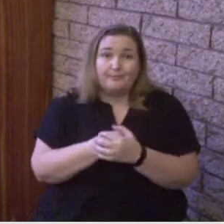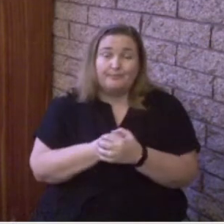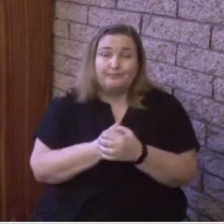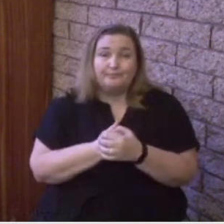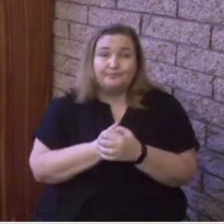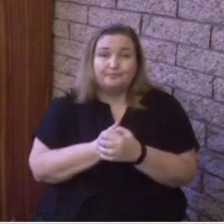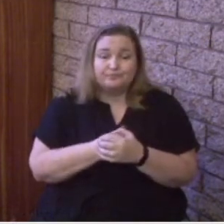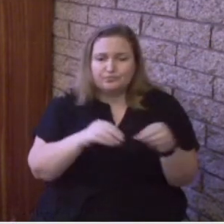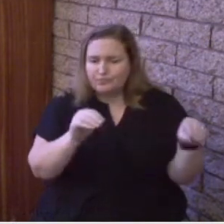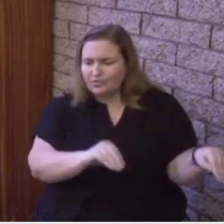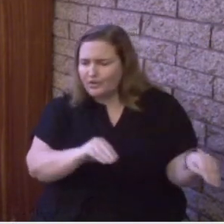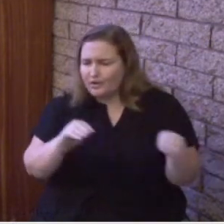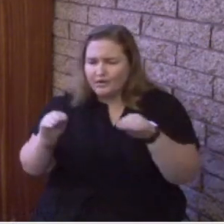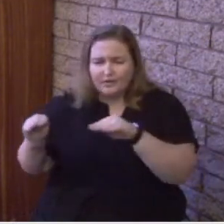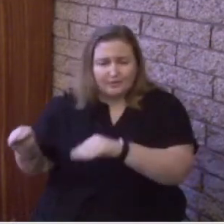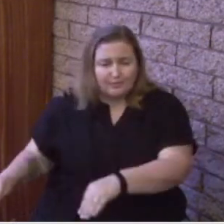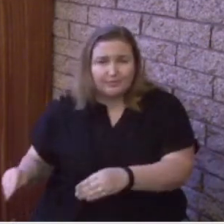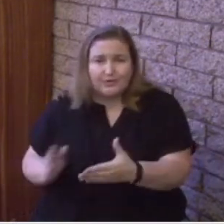moved through them,